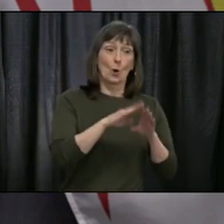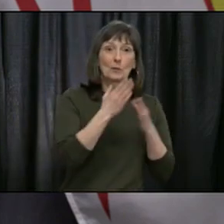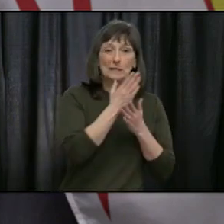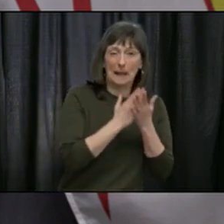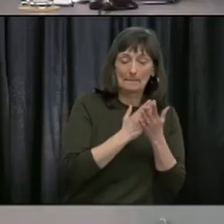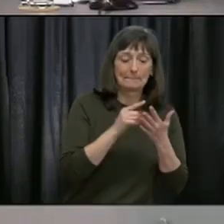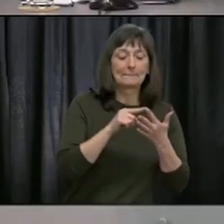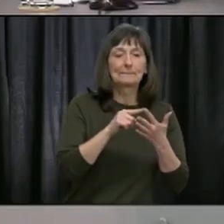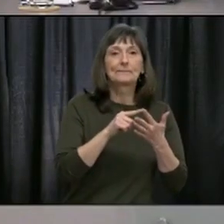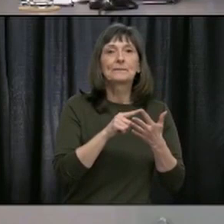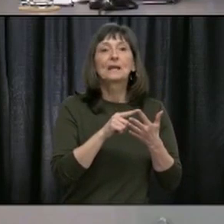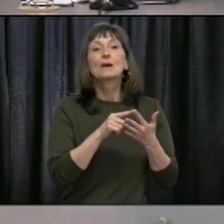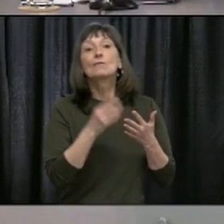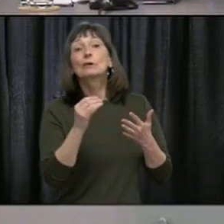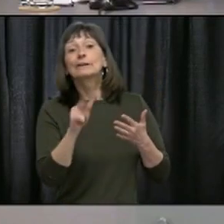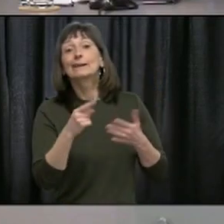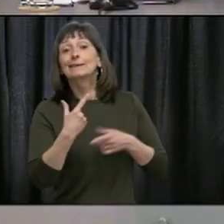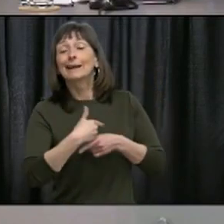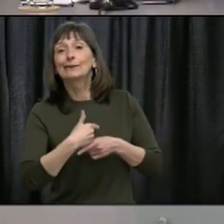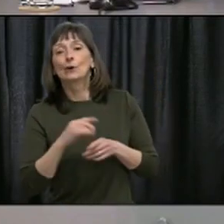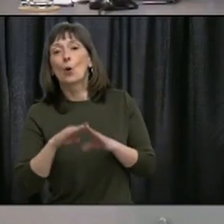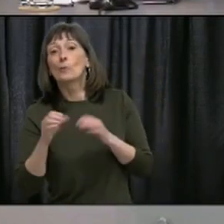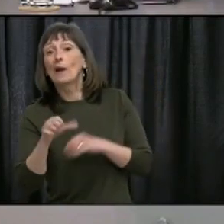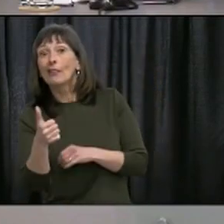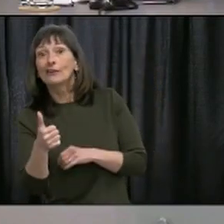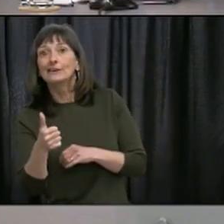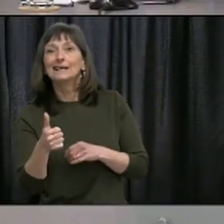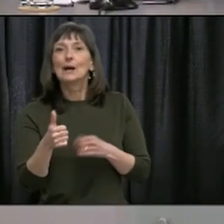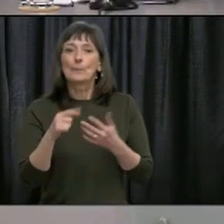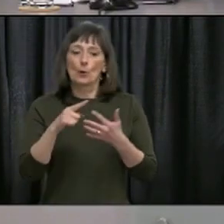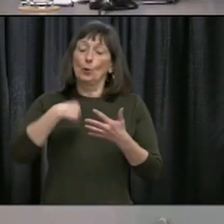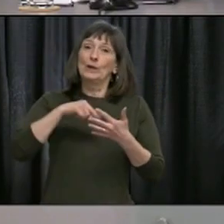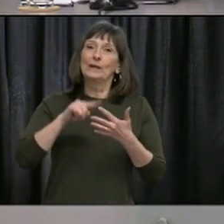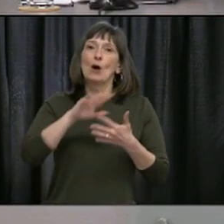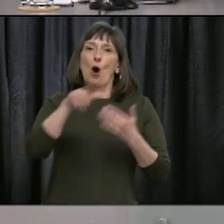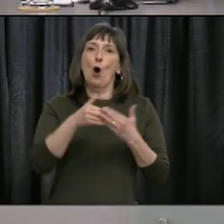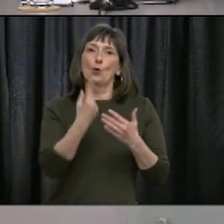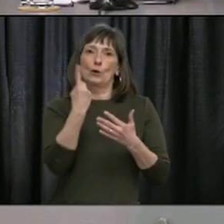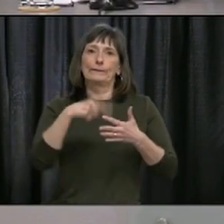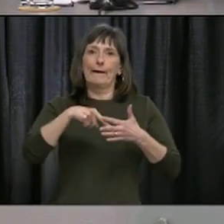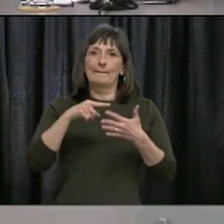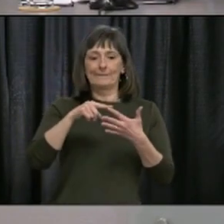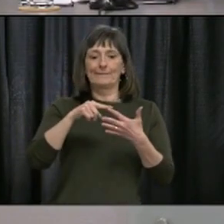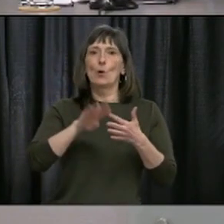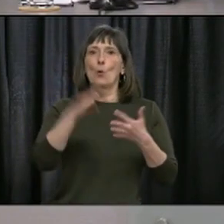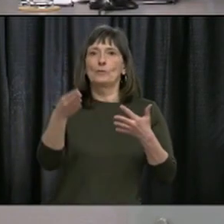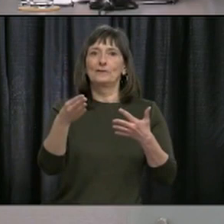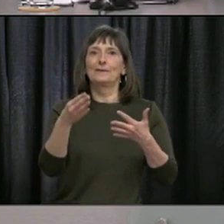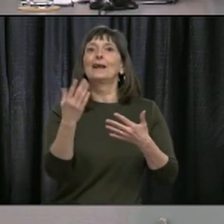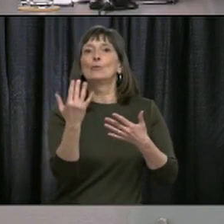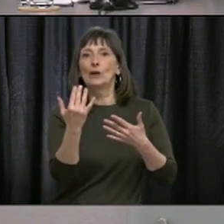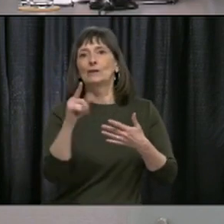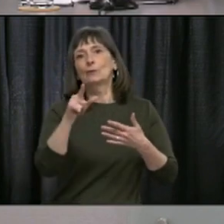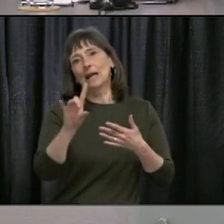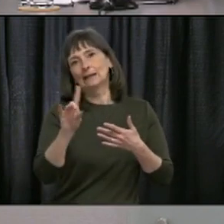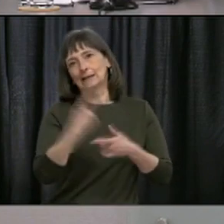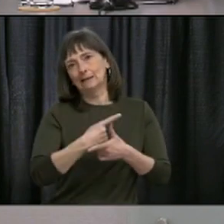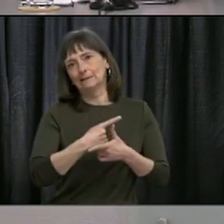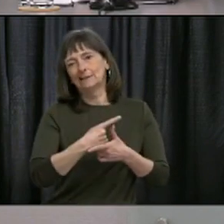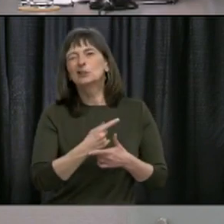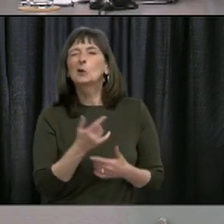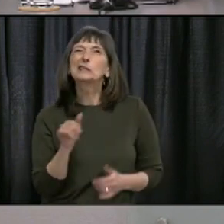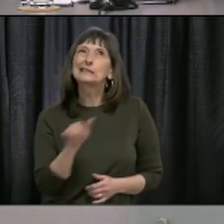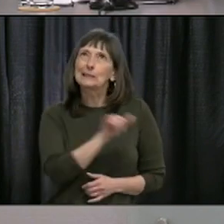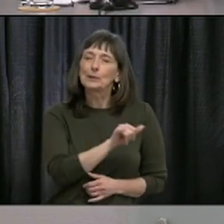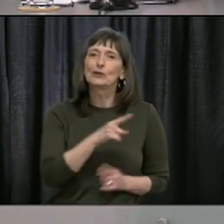And a question for people who live within the province but then also have a summer home out around the bay for example. What's